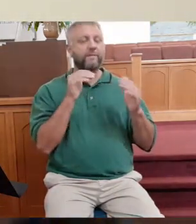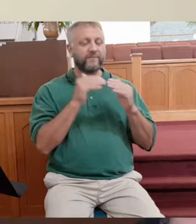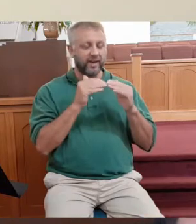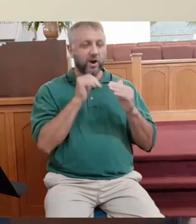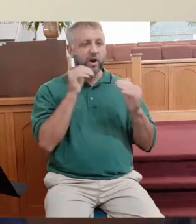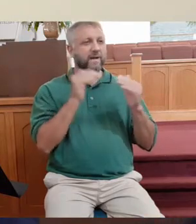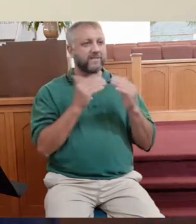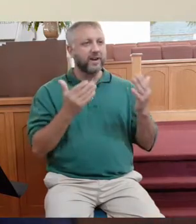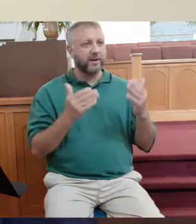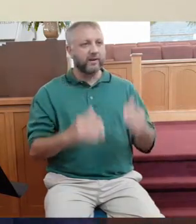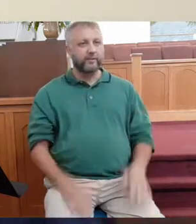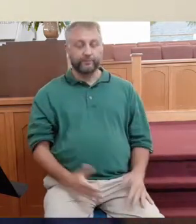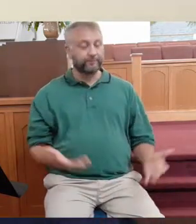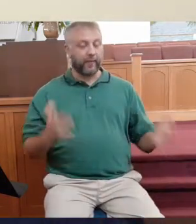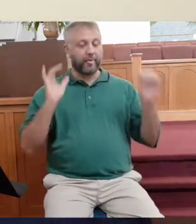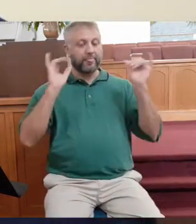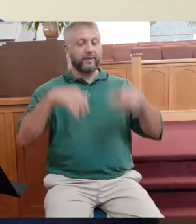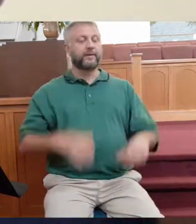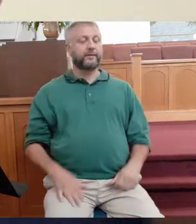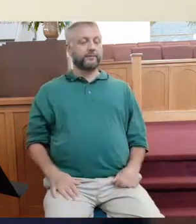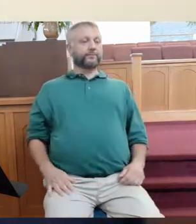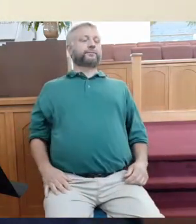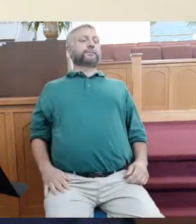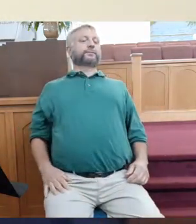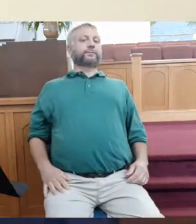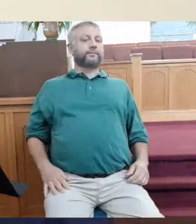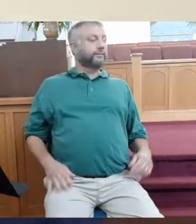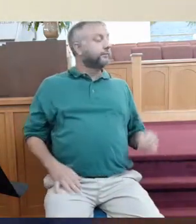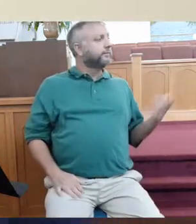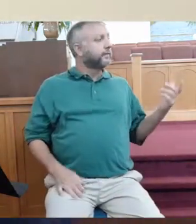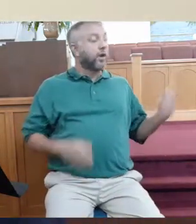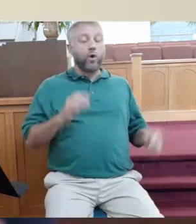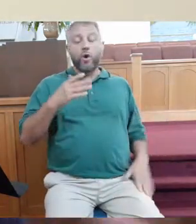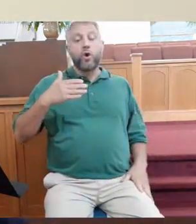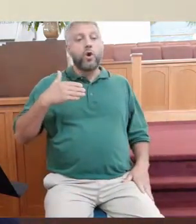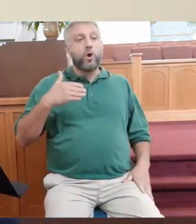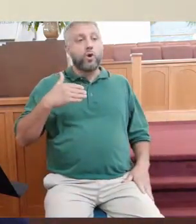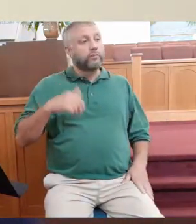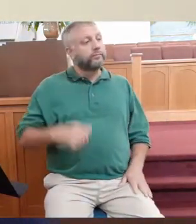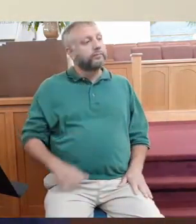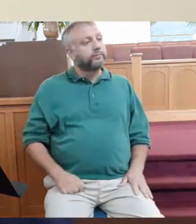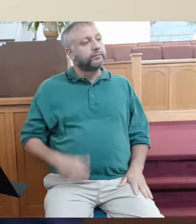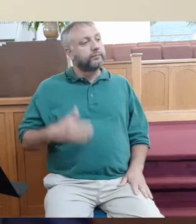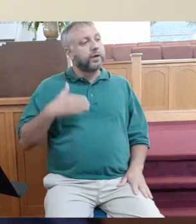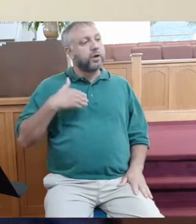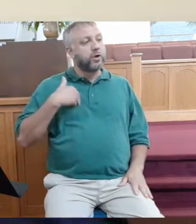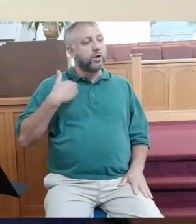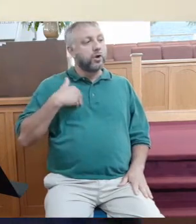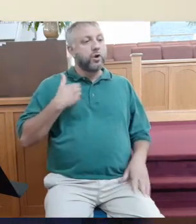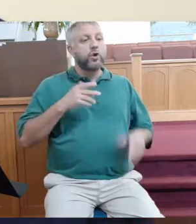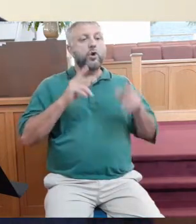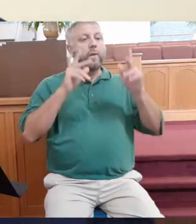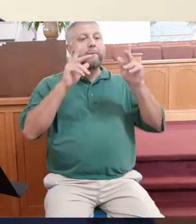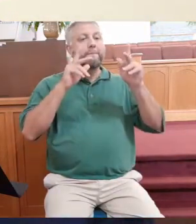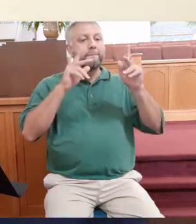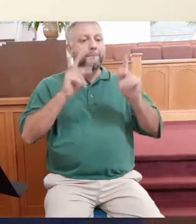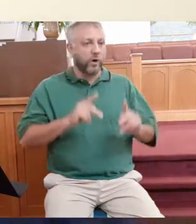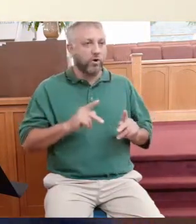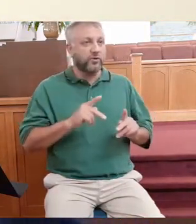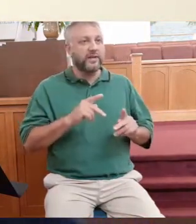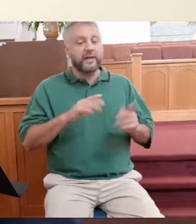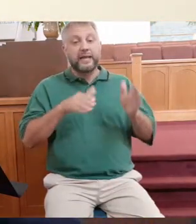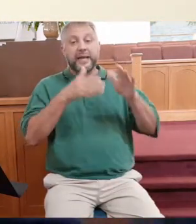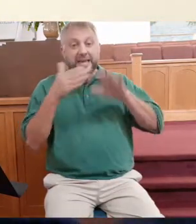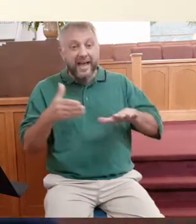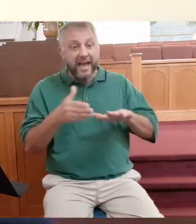fair. How many times have we seen a young person taken from their parents or killed unexpectedly, and we all